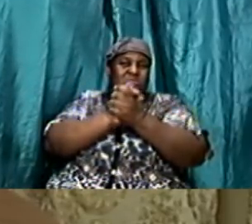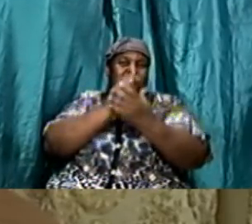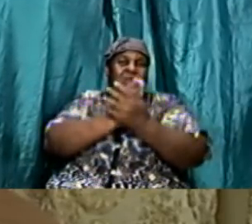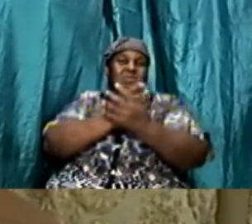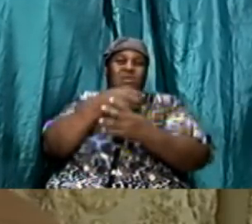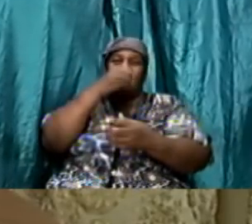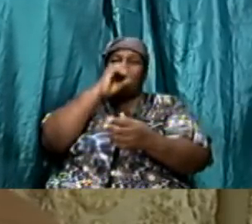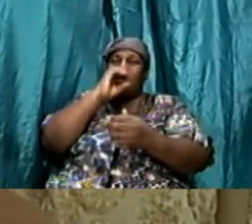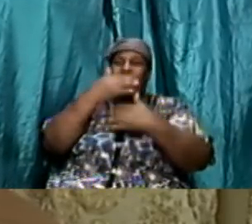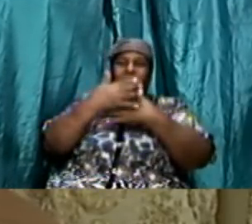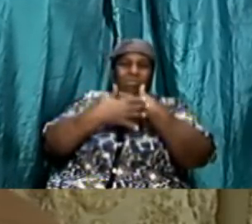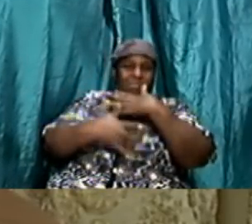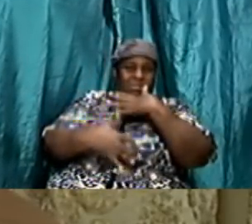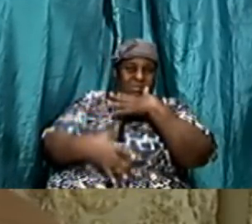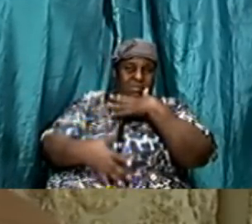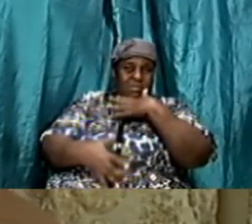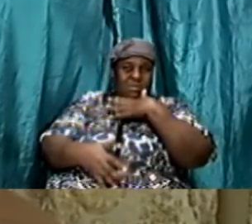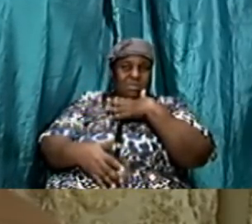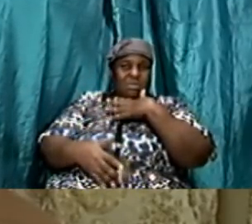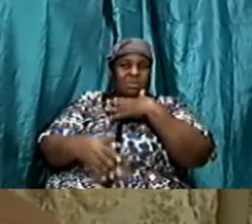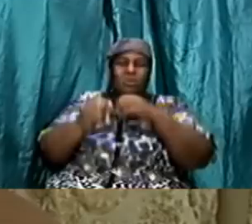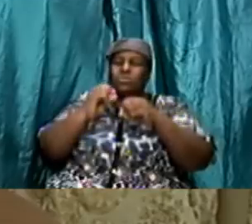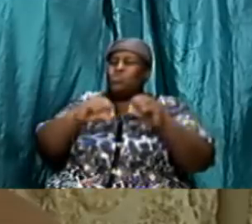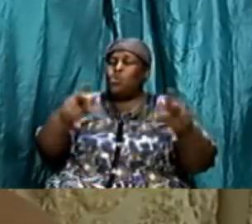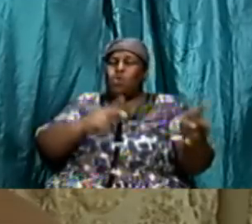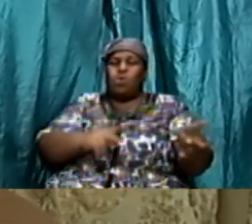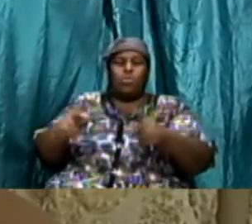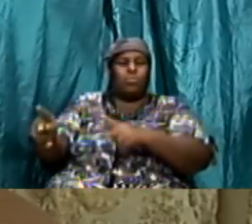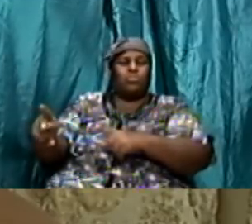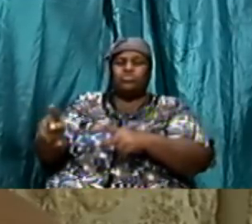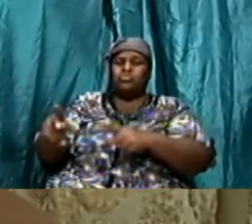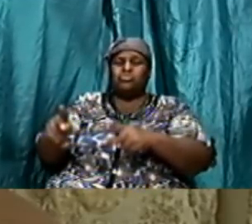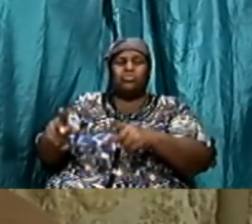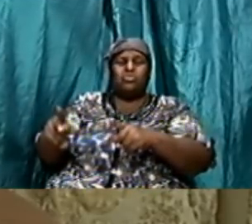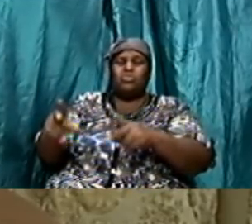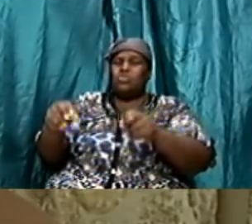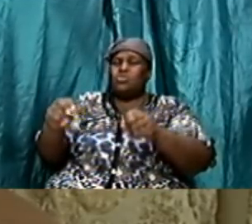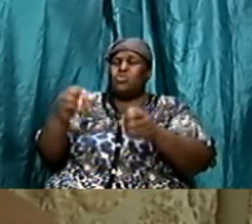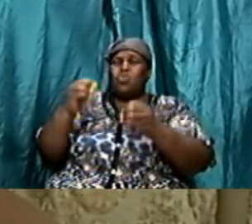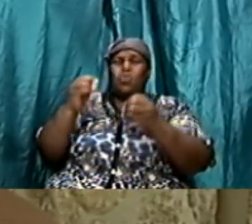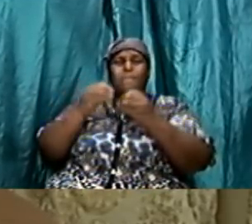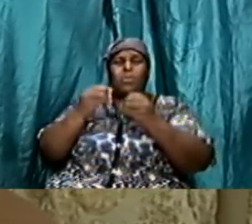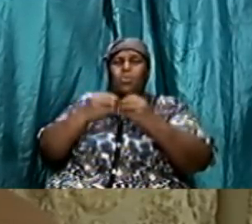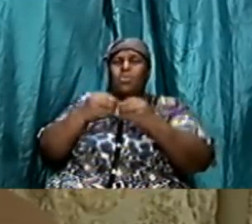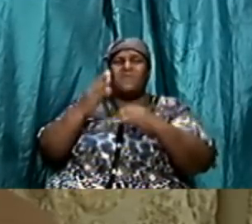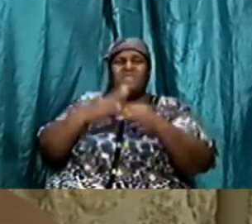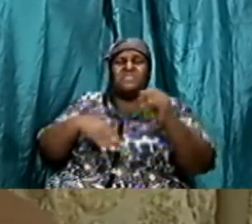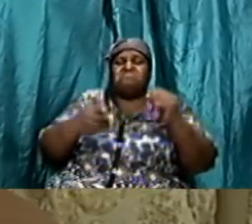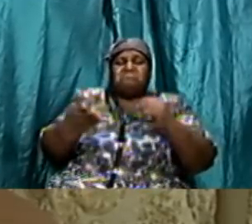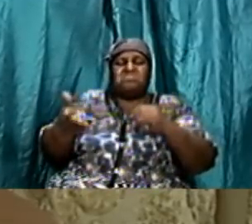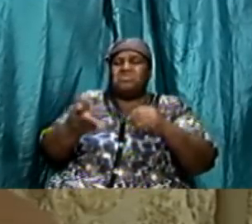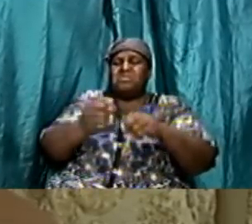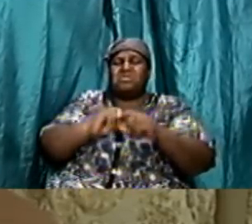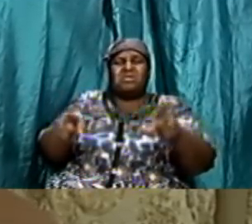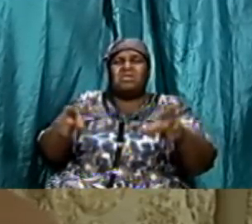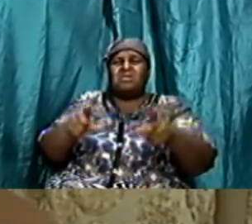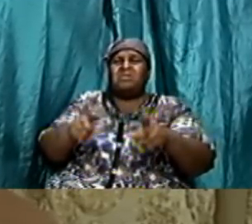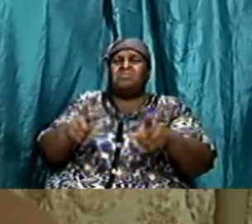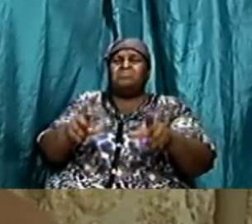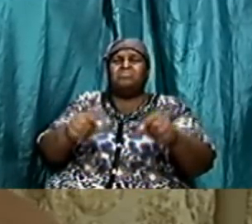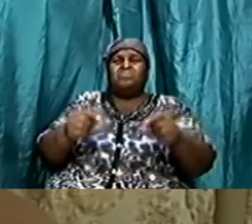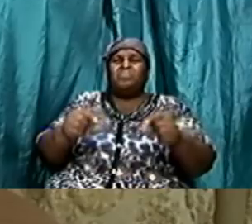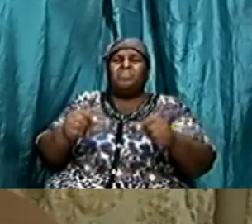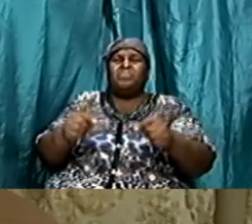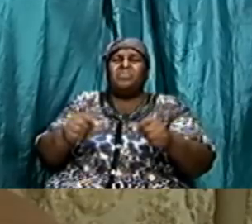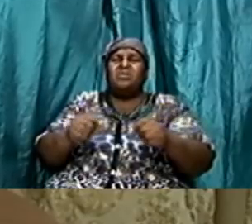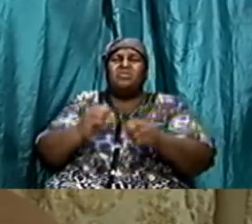so forth let us not try to put more on them there was nothing there in that law that actually says that they must